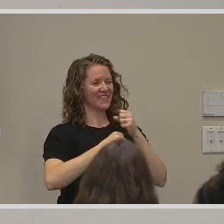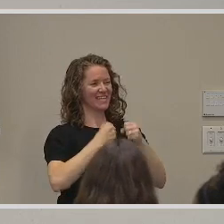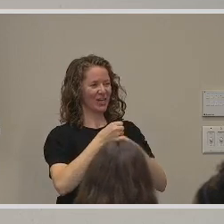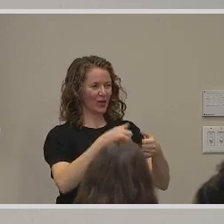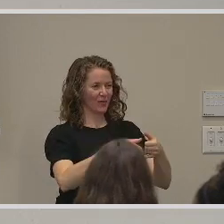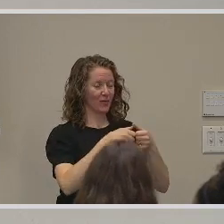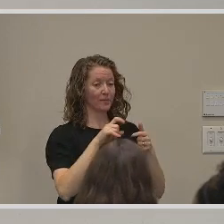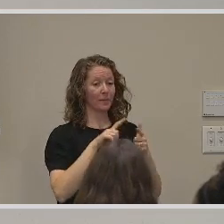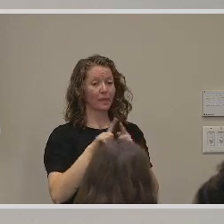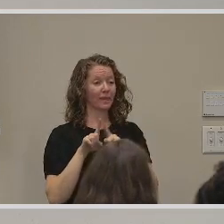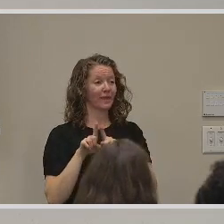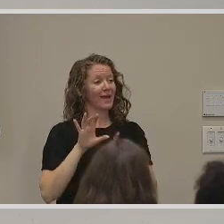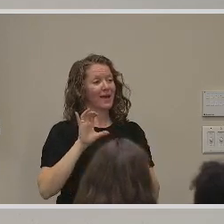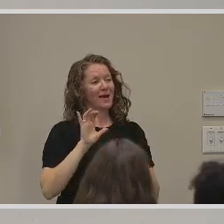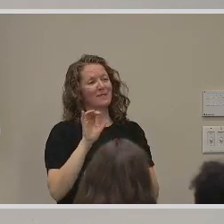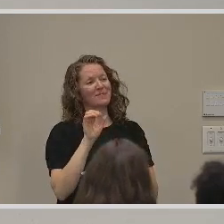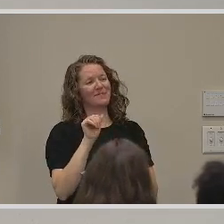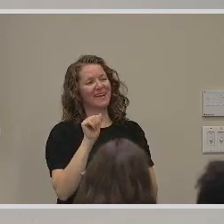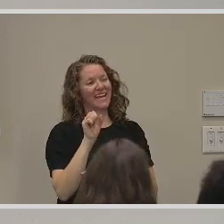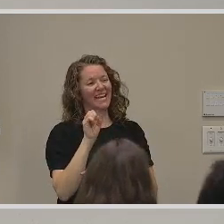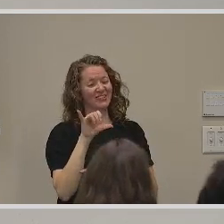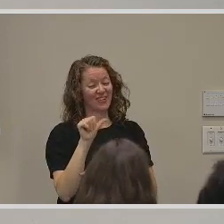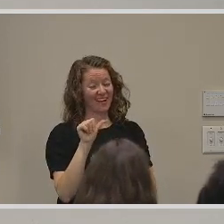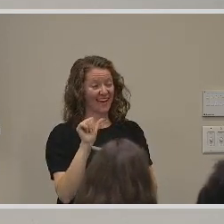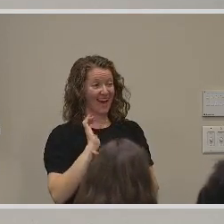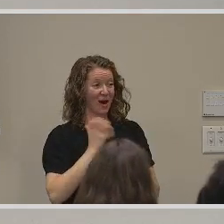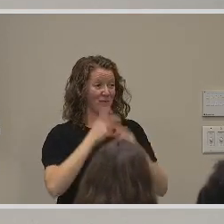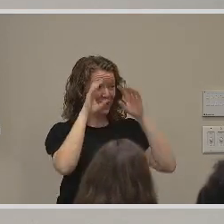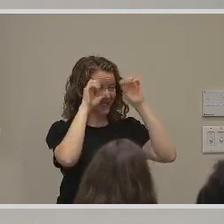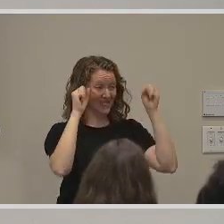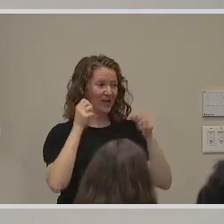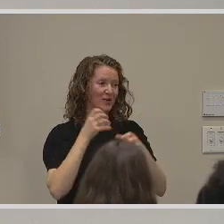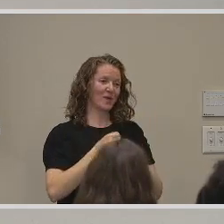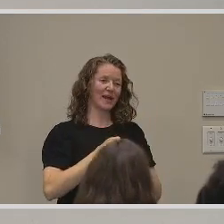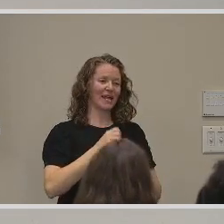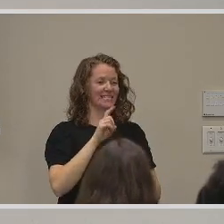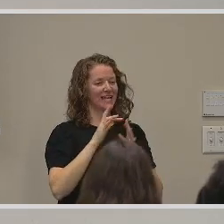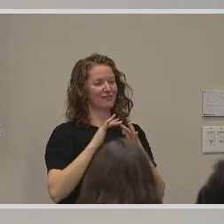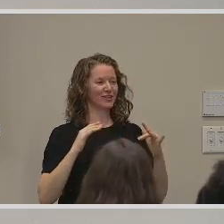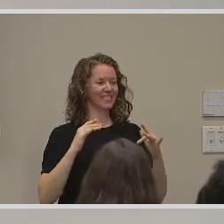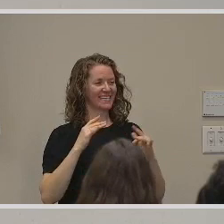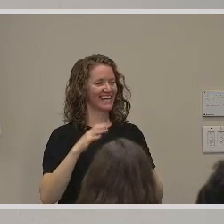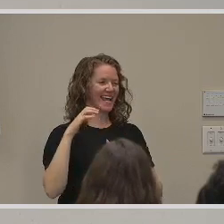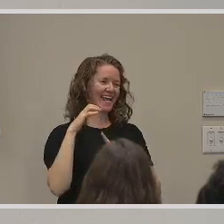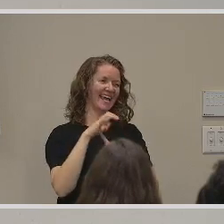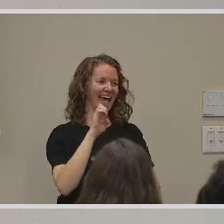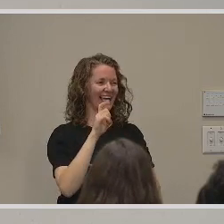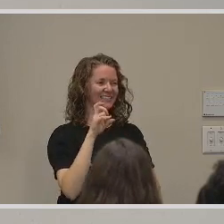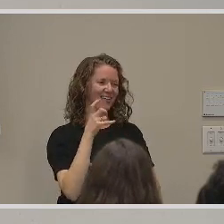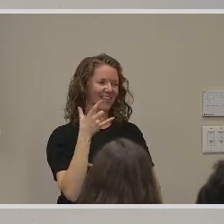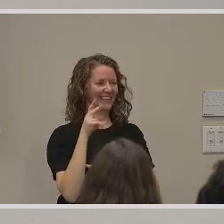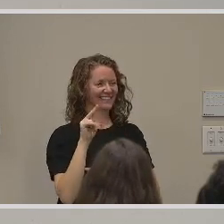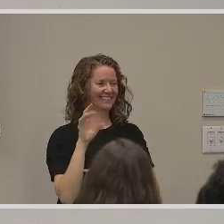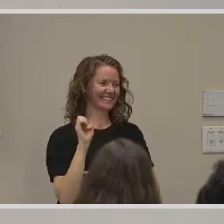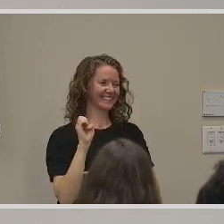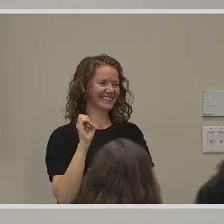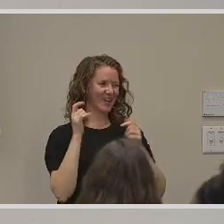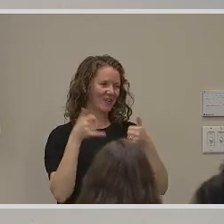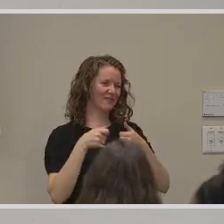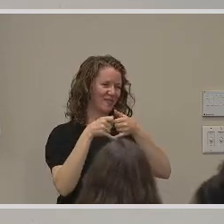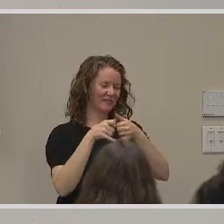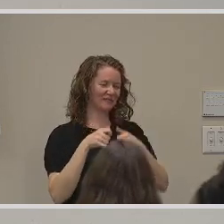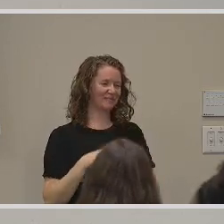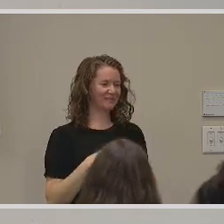as our President of Asia, earning the Diversity Excellence Award. ASL is not just a language, it's a gateway to a world of culture,